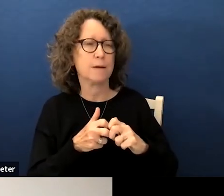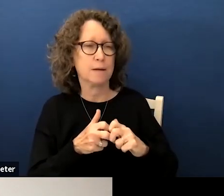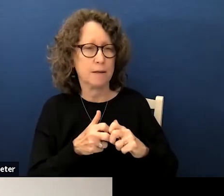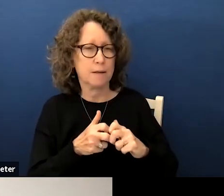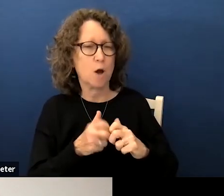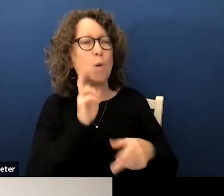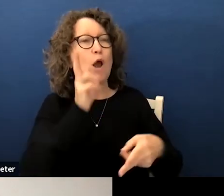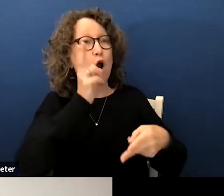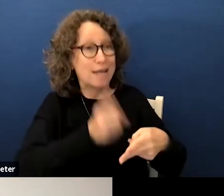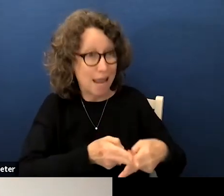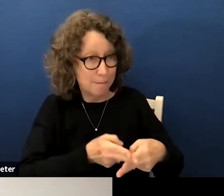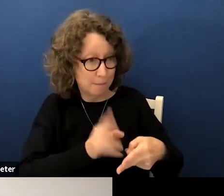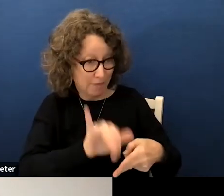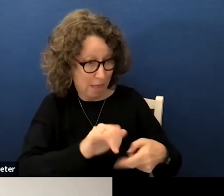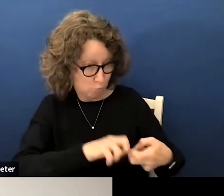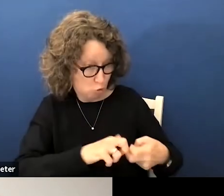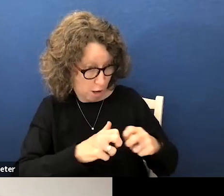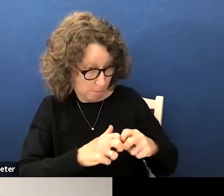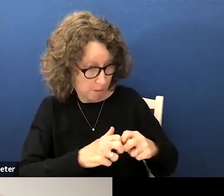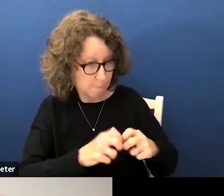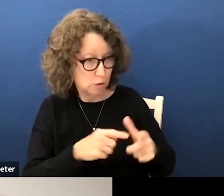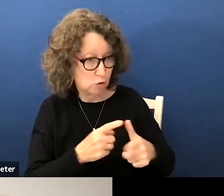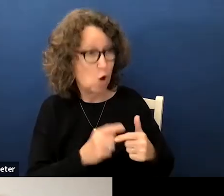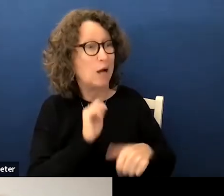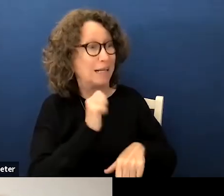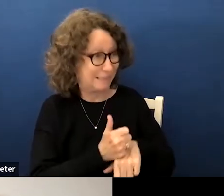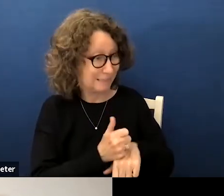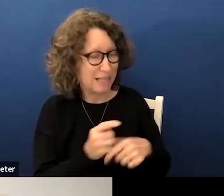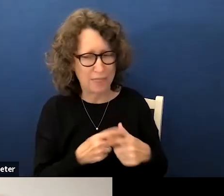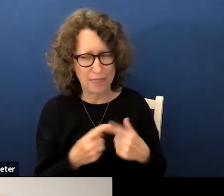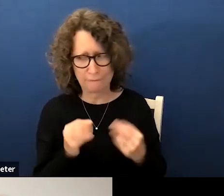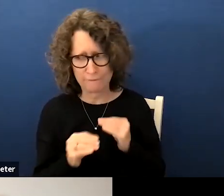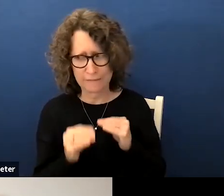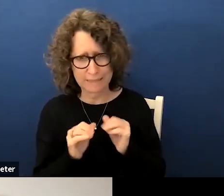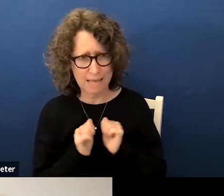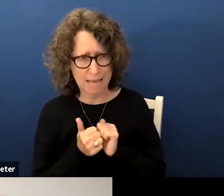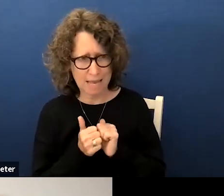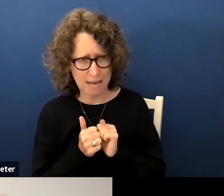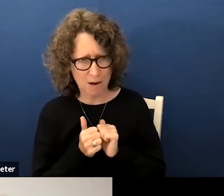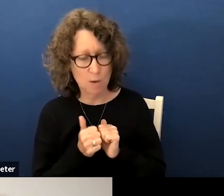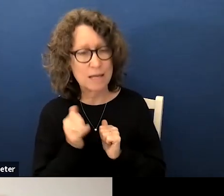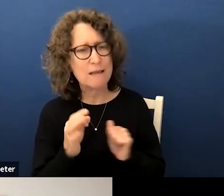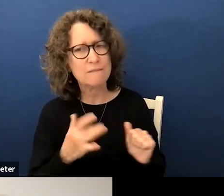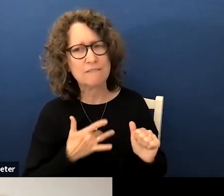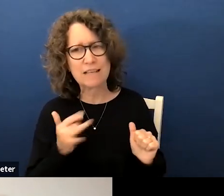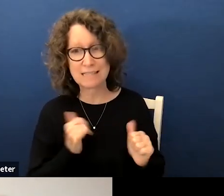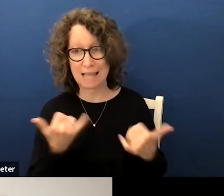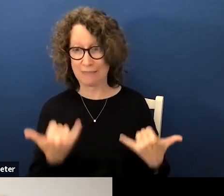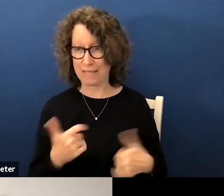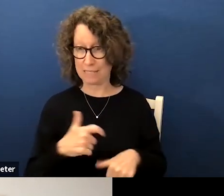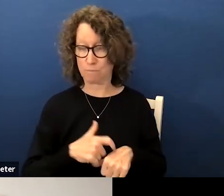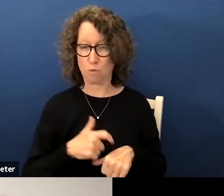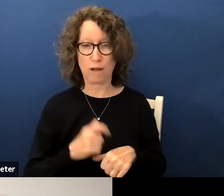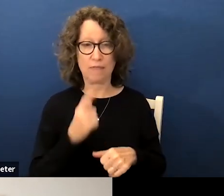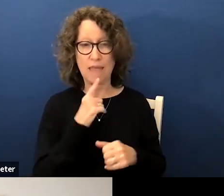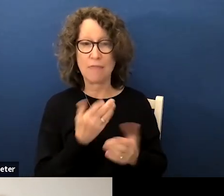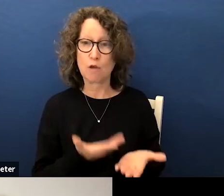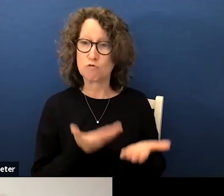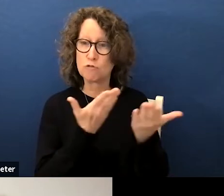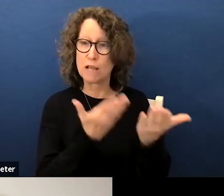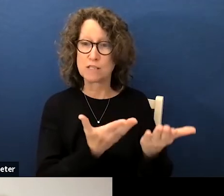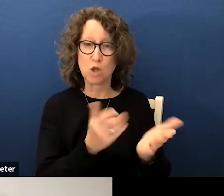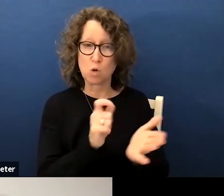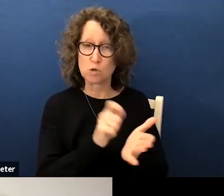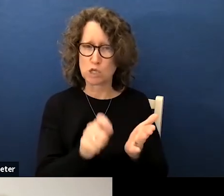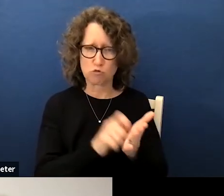naming the problem so that we can go out and figure out how to fix it if it feels at this point that the resolution is